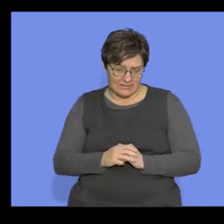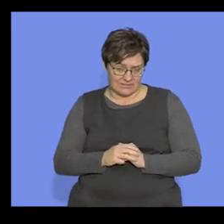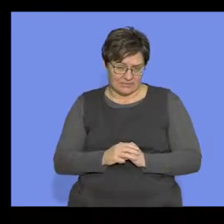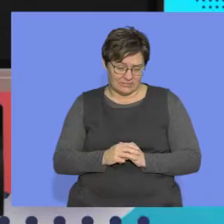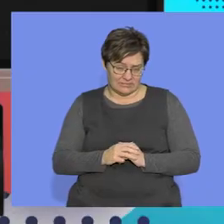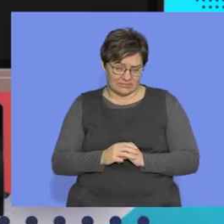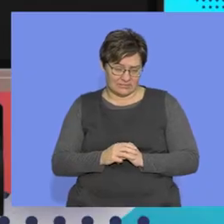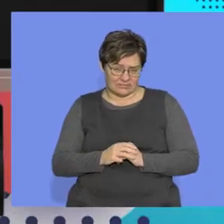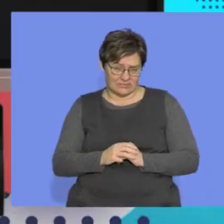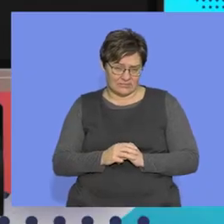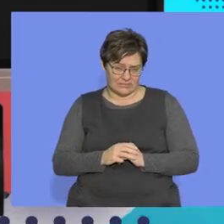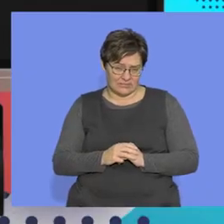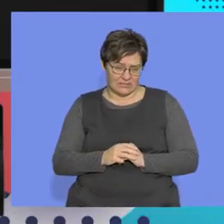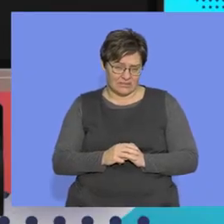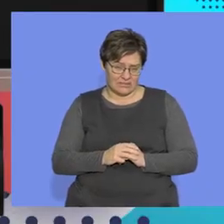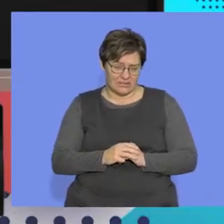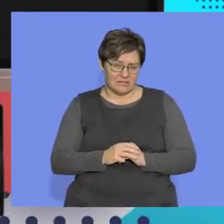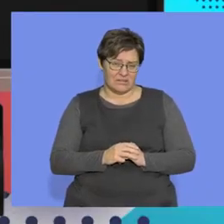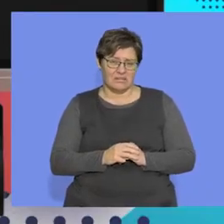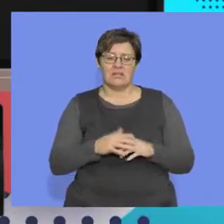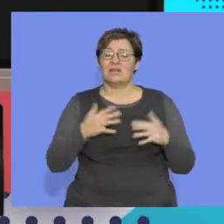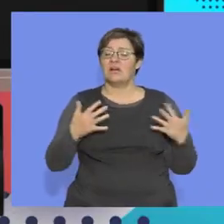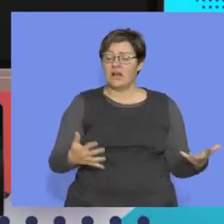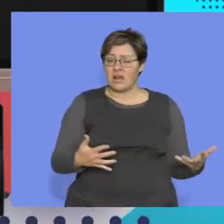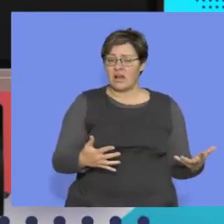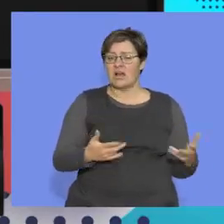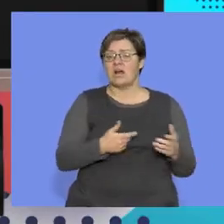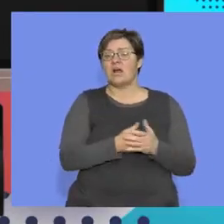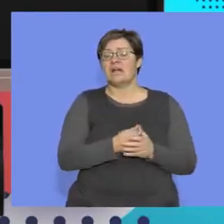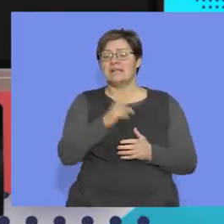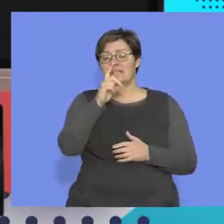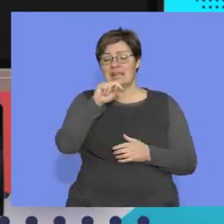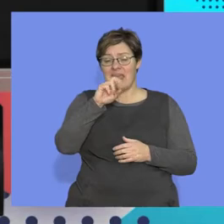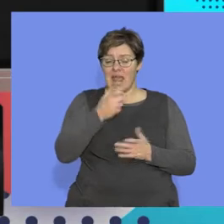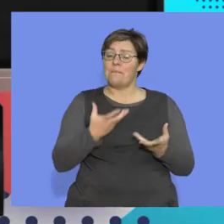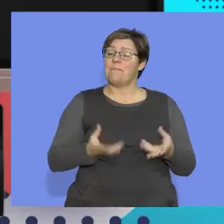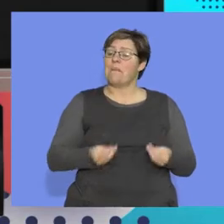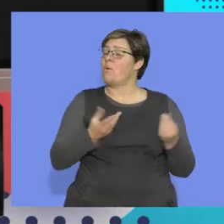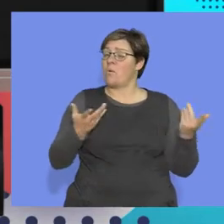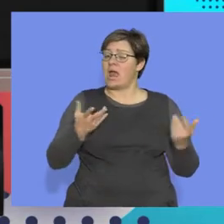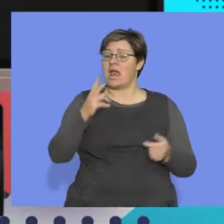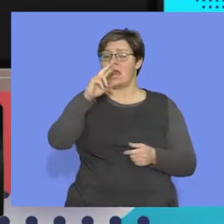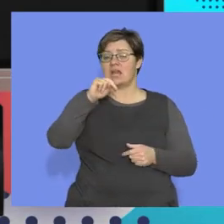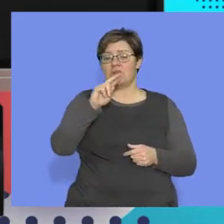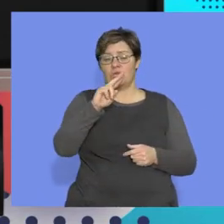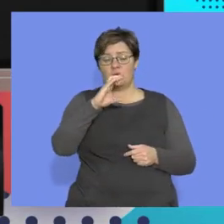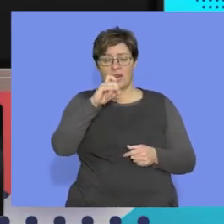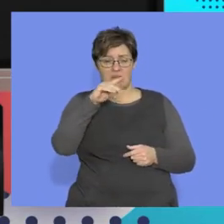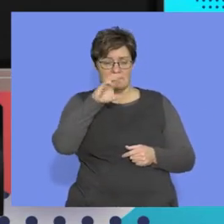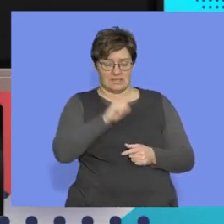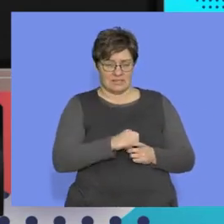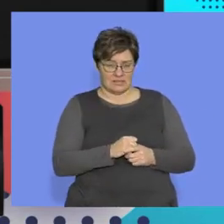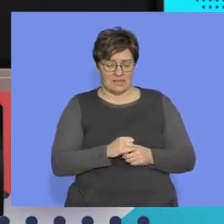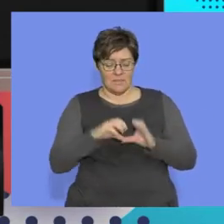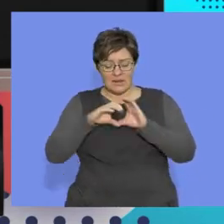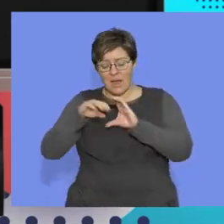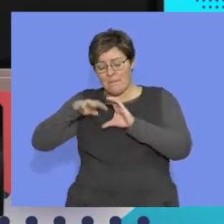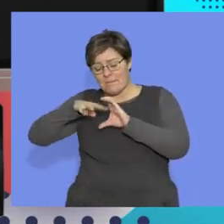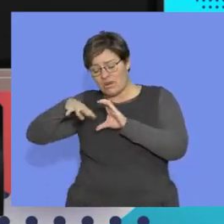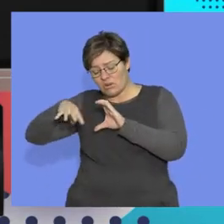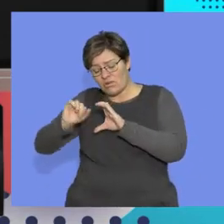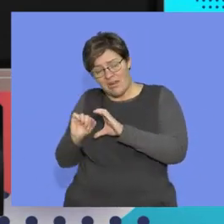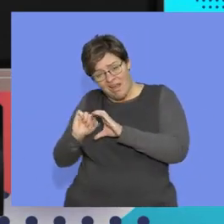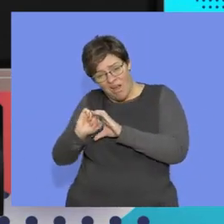DNA is found, deoxyribose nucleic acid is found in the nucleus, but the mitochondrion itself